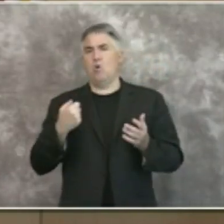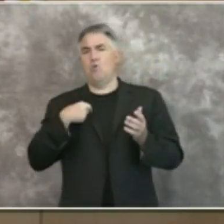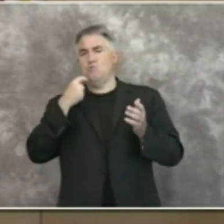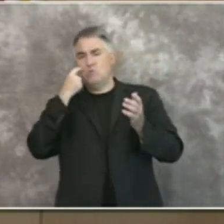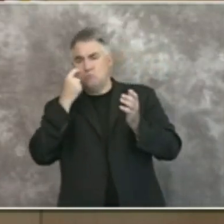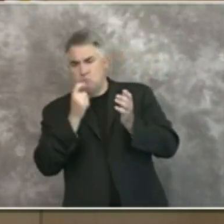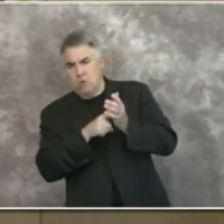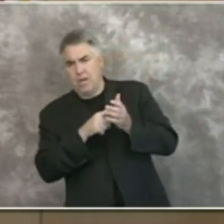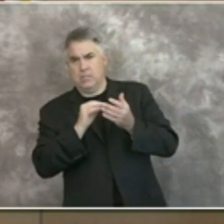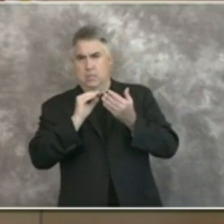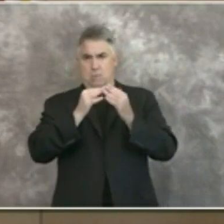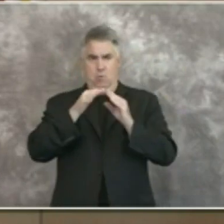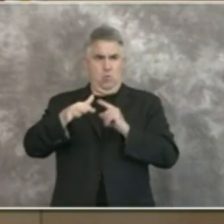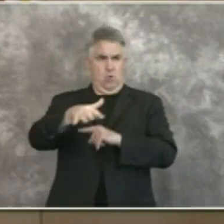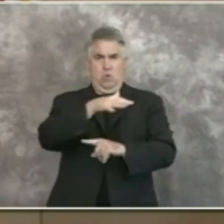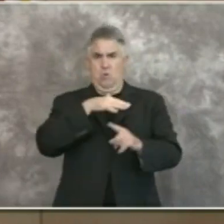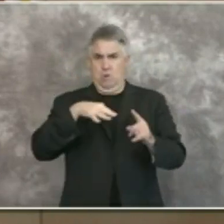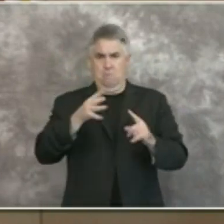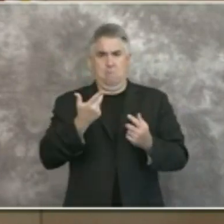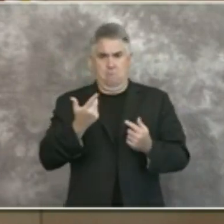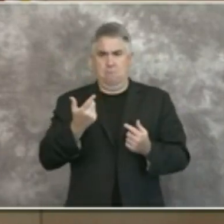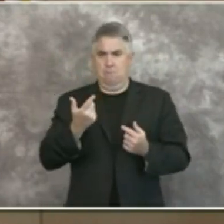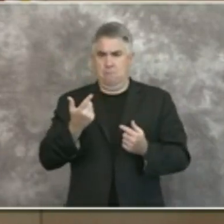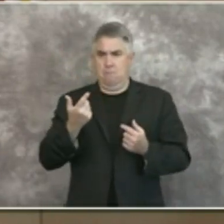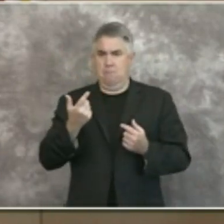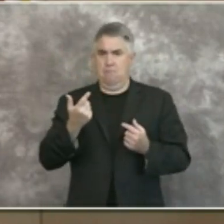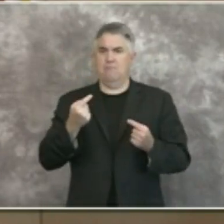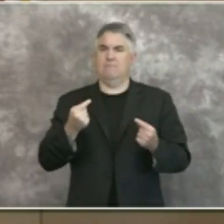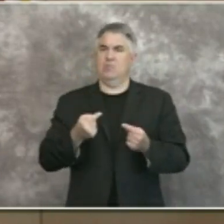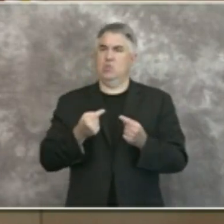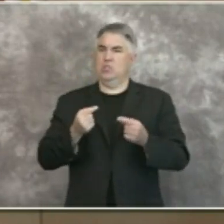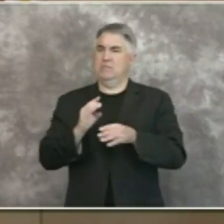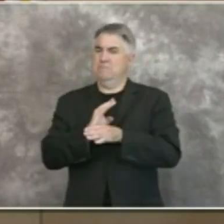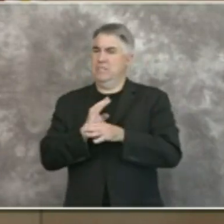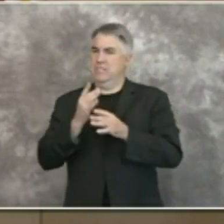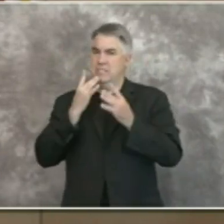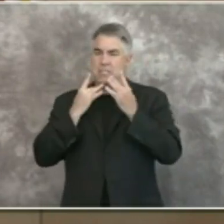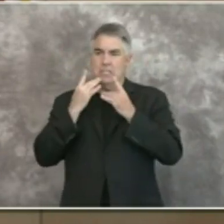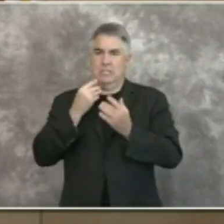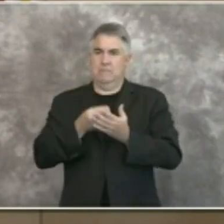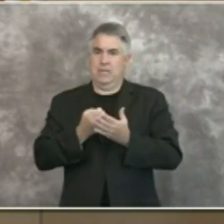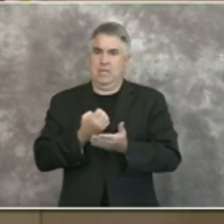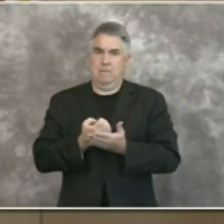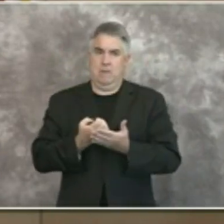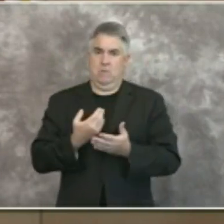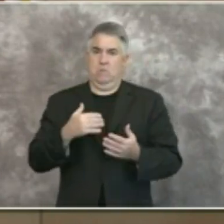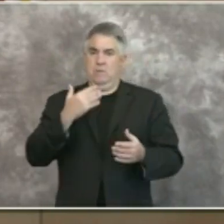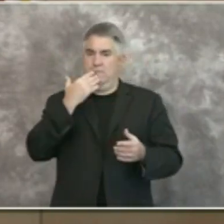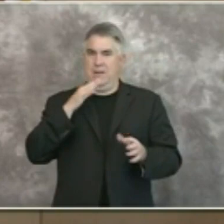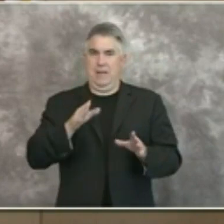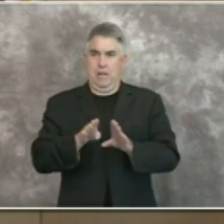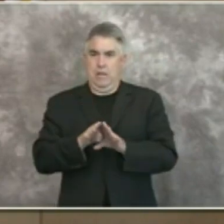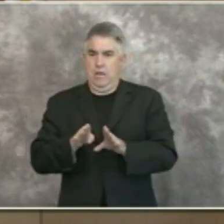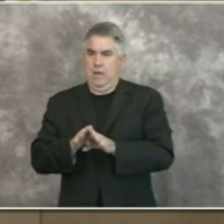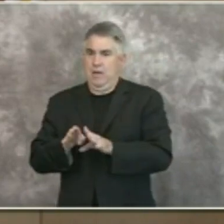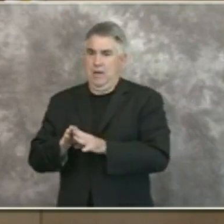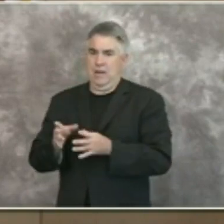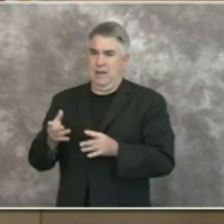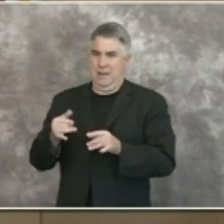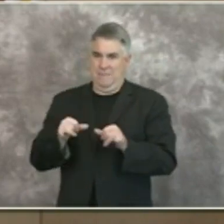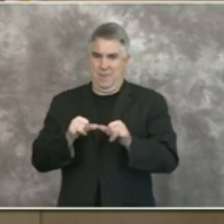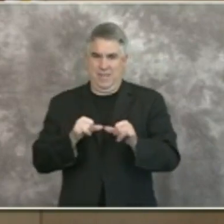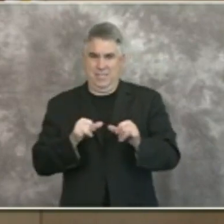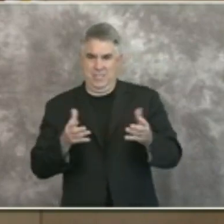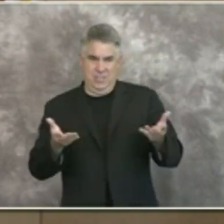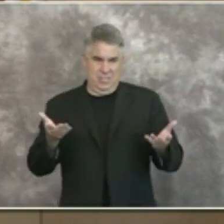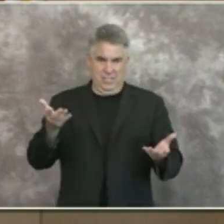community is uh hurting in terms of businesses uh being closed our metrics uh support